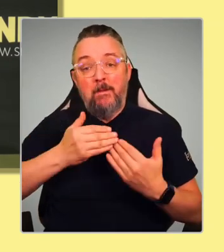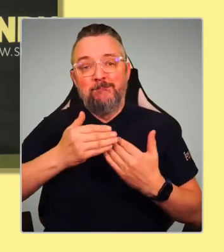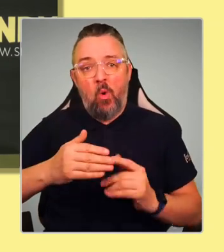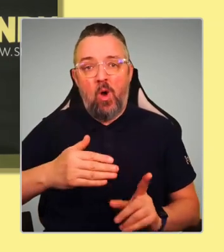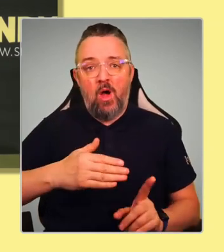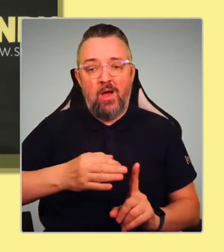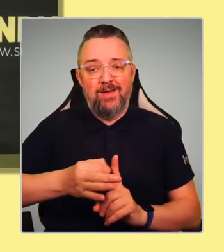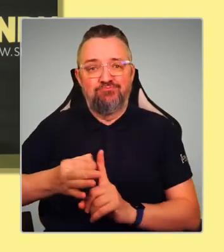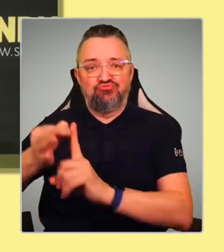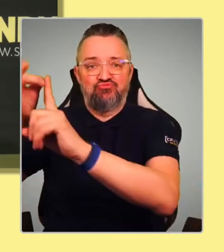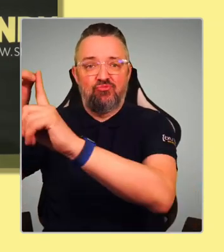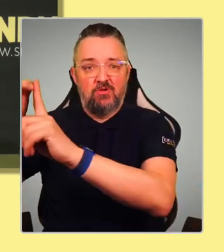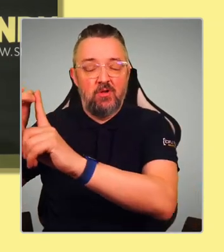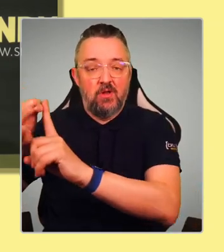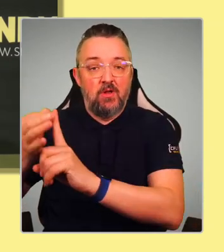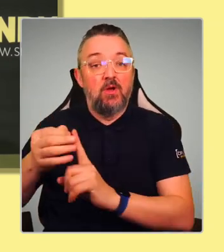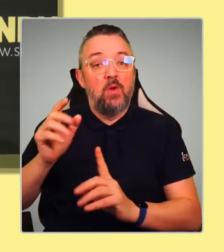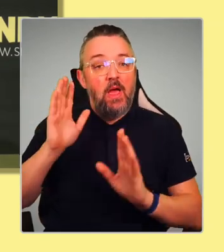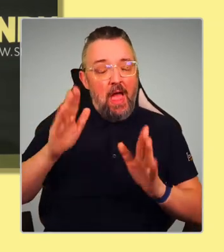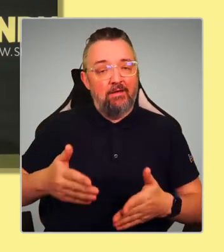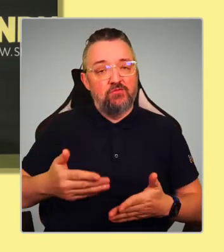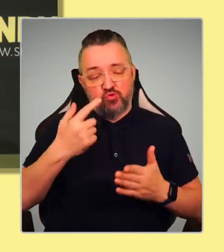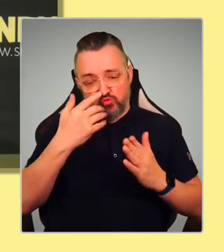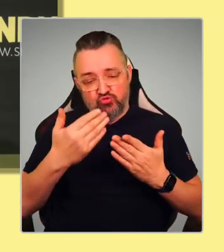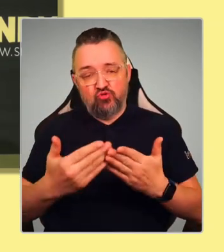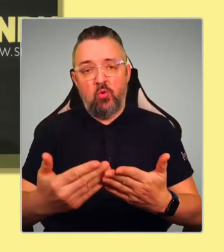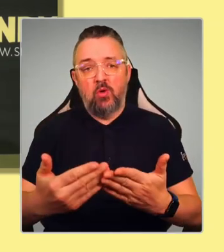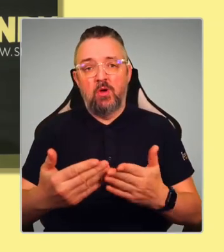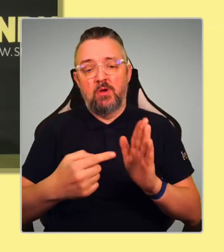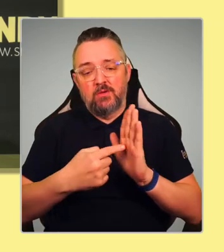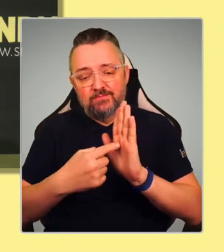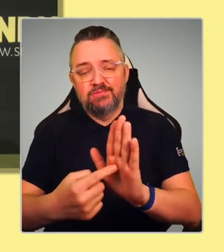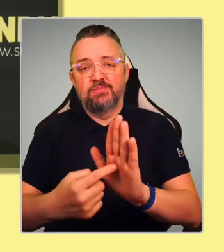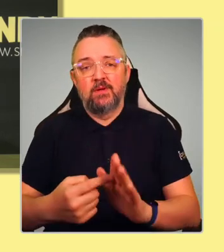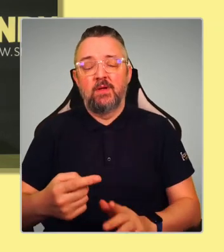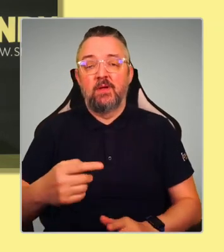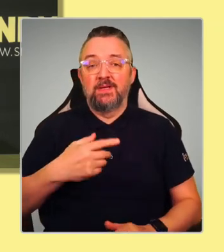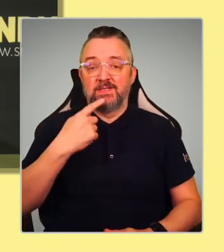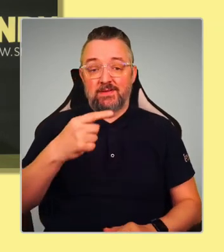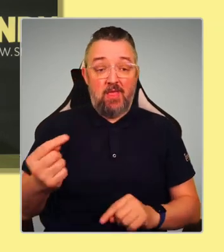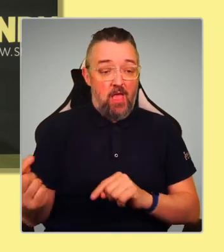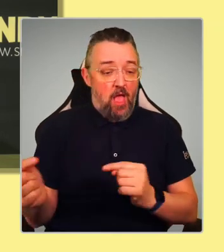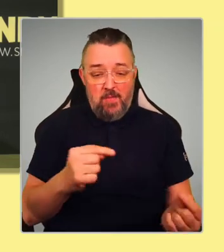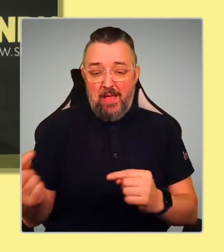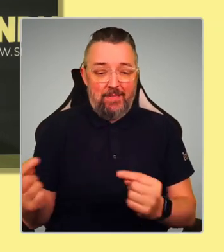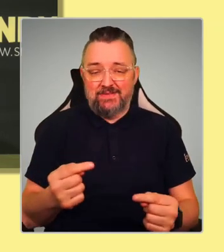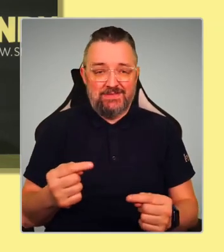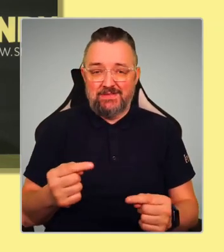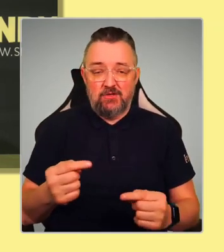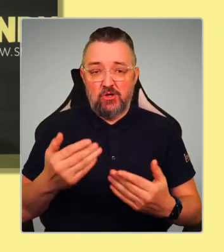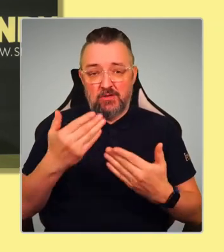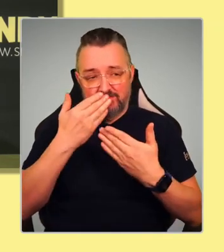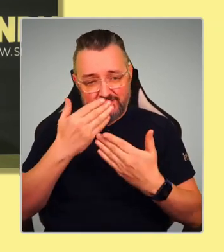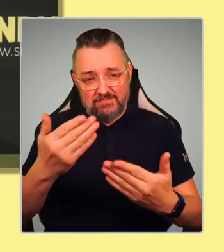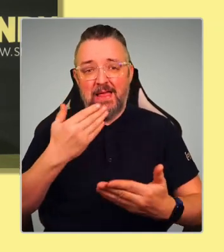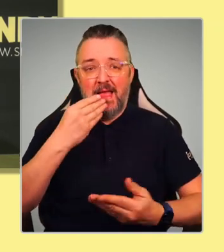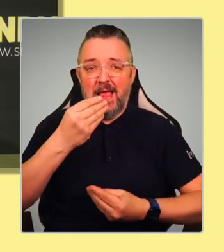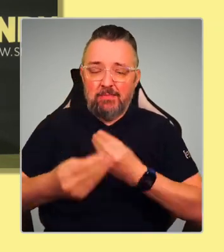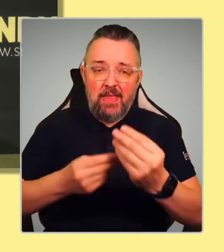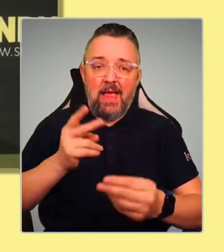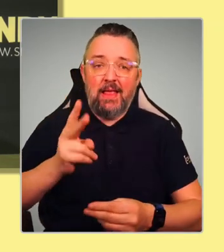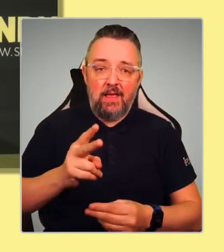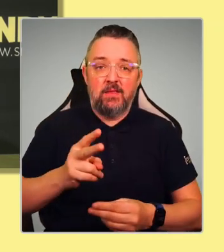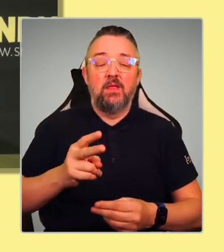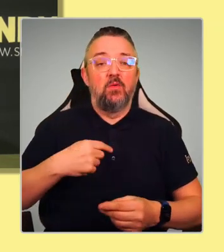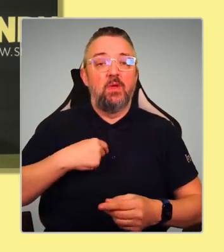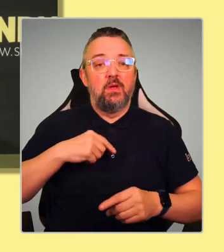refresh the case, we reset the arguments, and we get out there on the front foot, making the case and